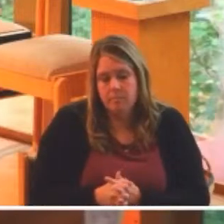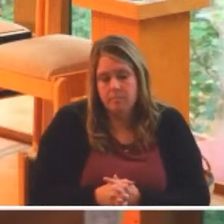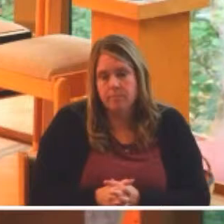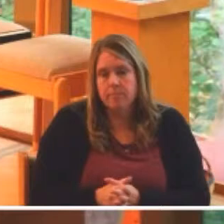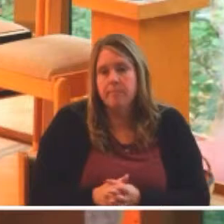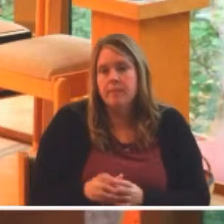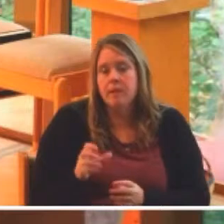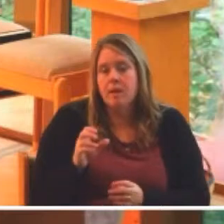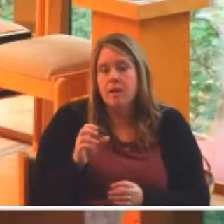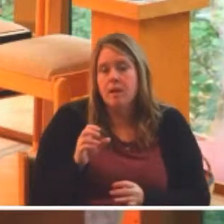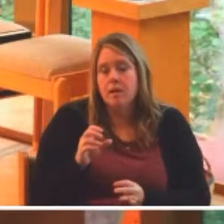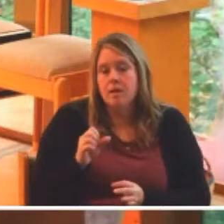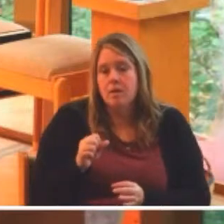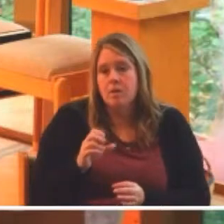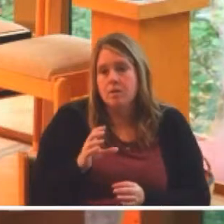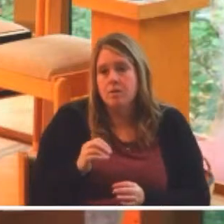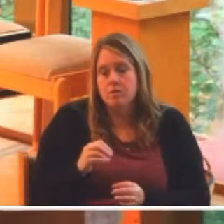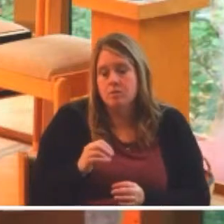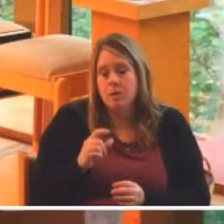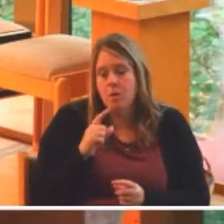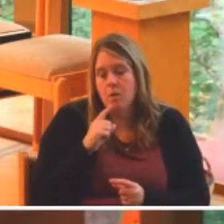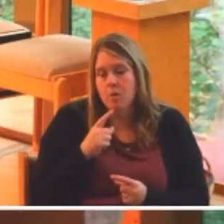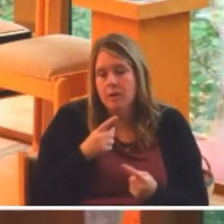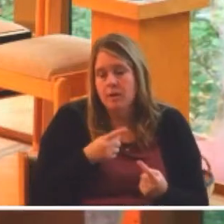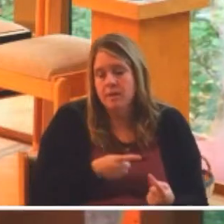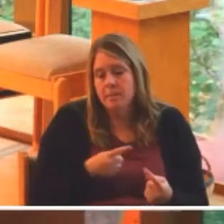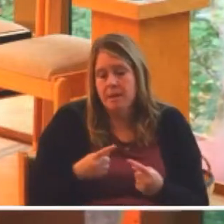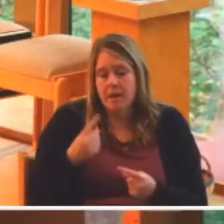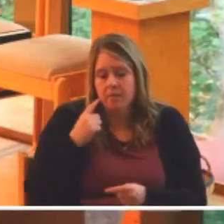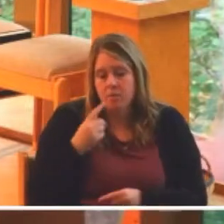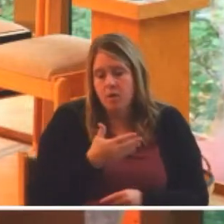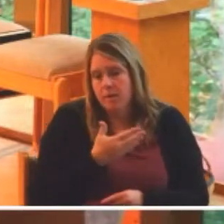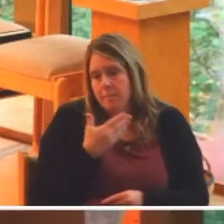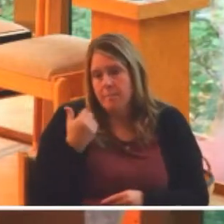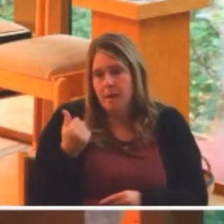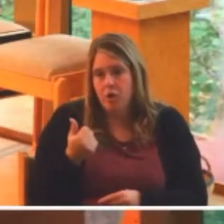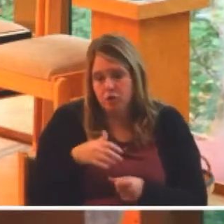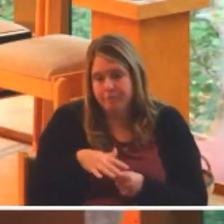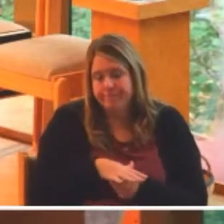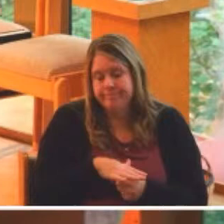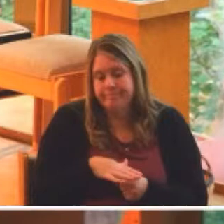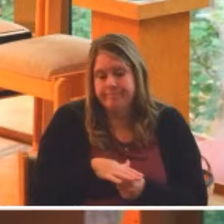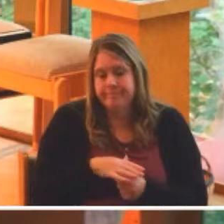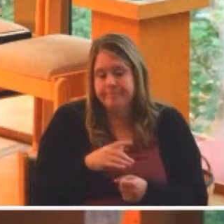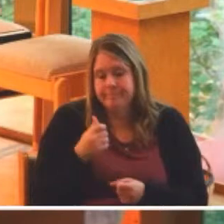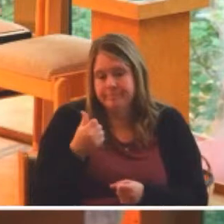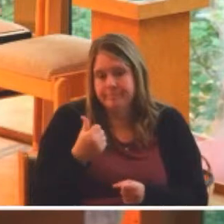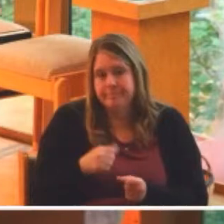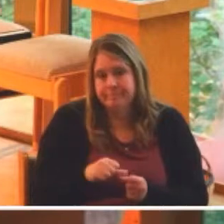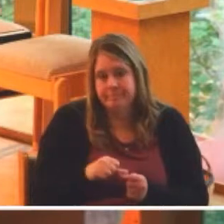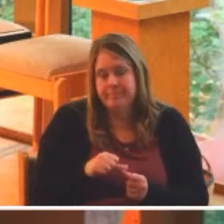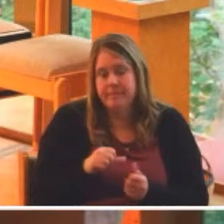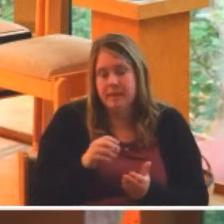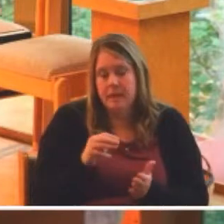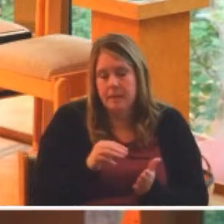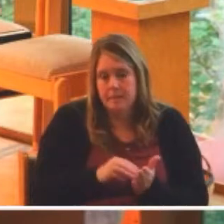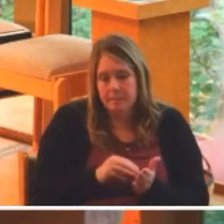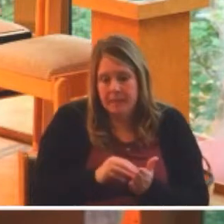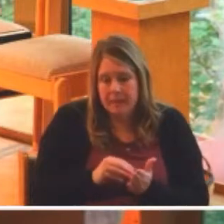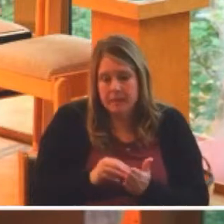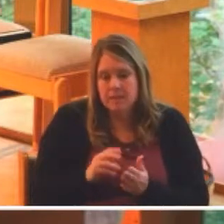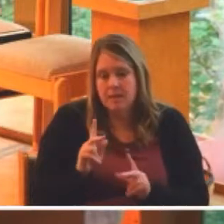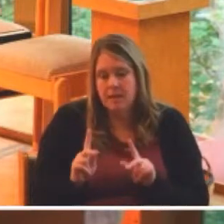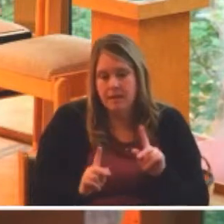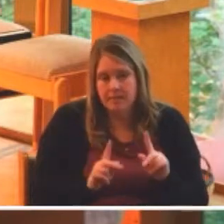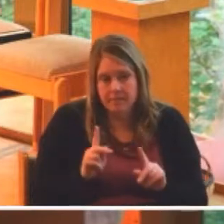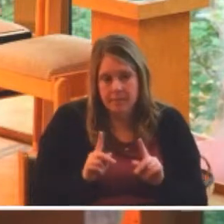And so in the battle for our better angels, let us remember that millions more people deeply believed in the promise of